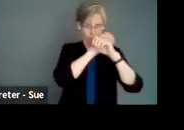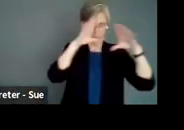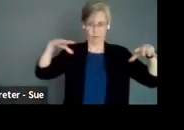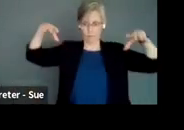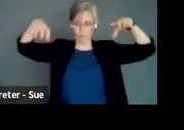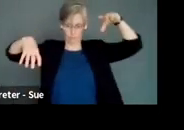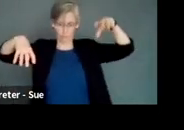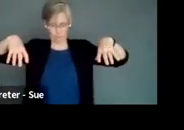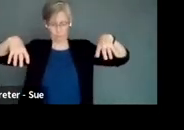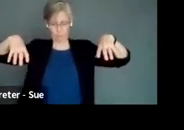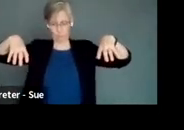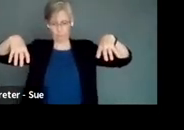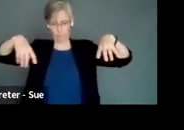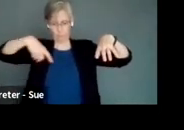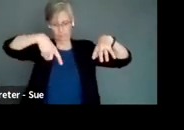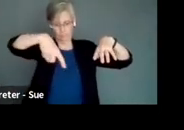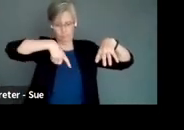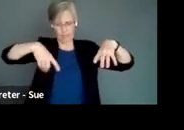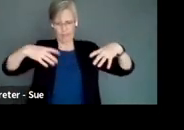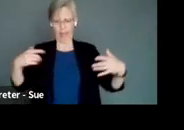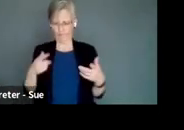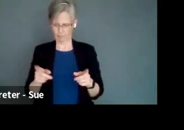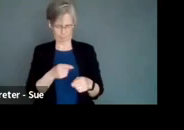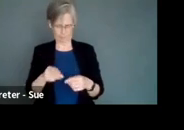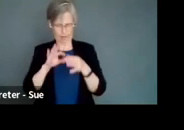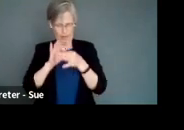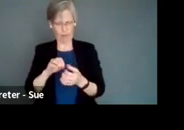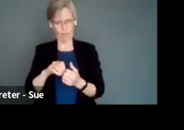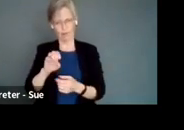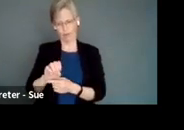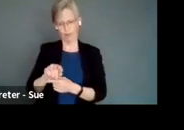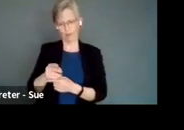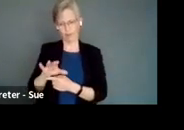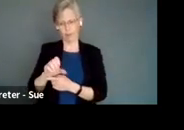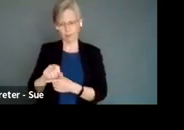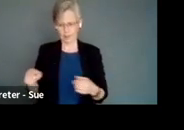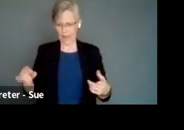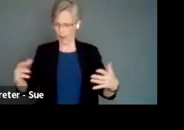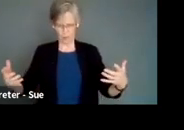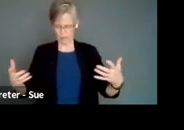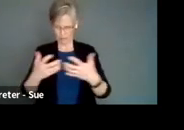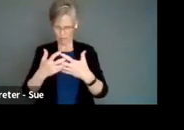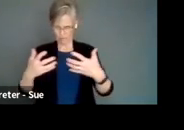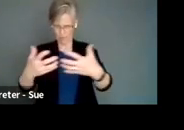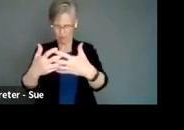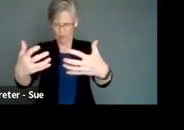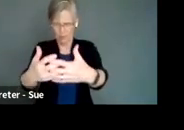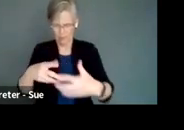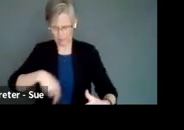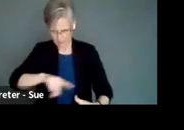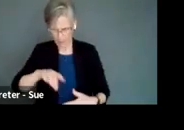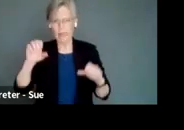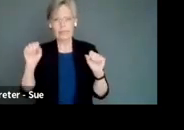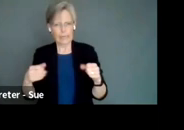I referred to earlier as that ethical space. And that's where opportunities for innovation, and collaboration, and meaningful